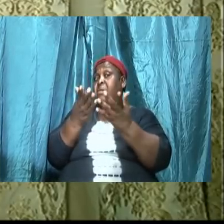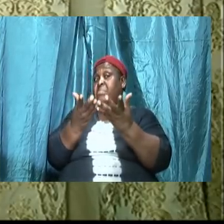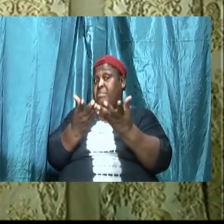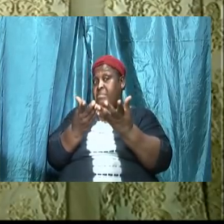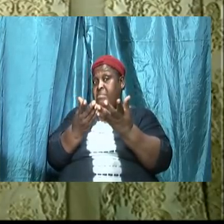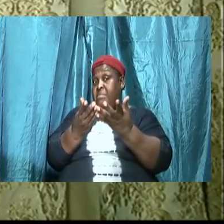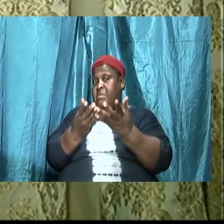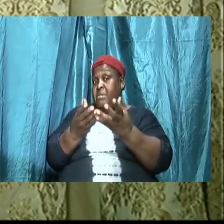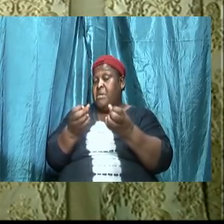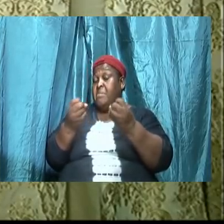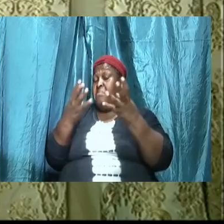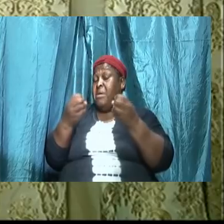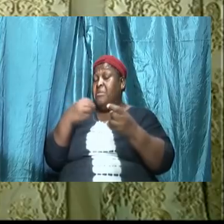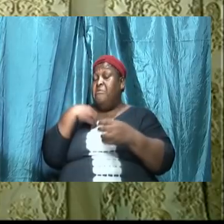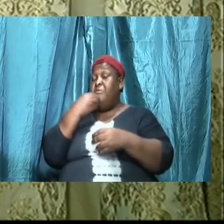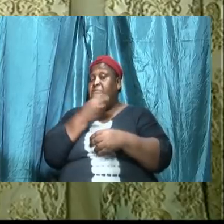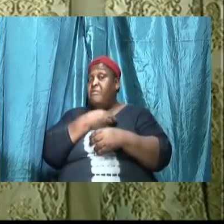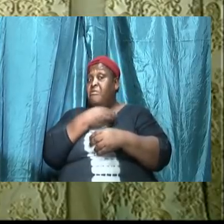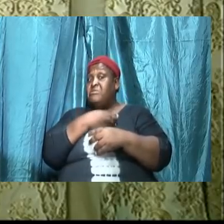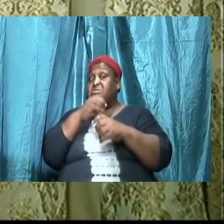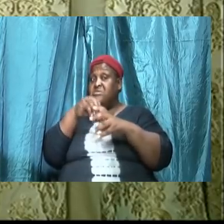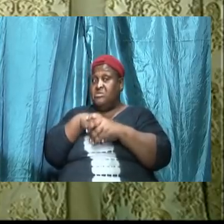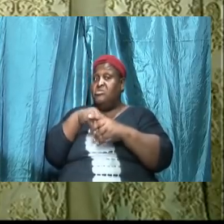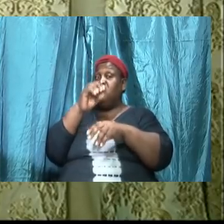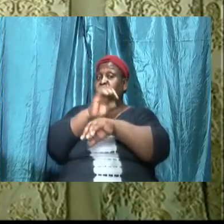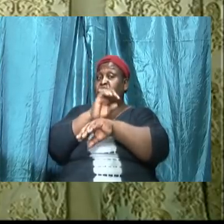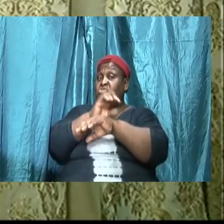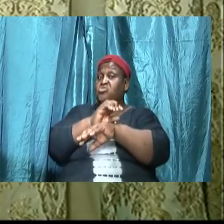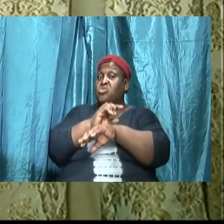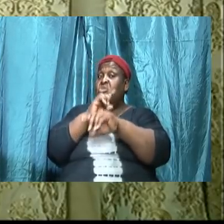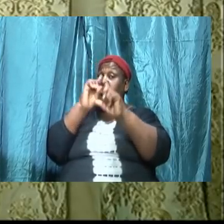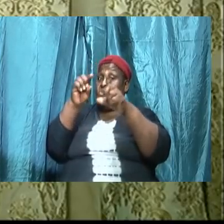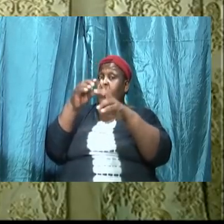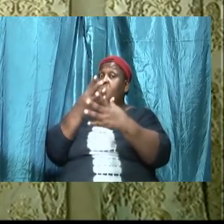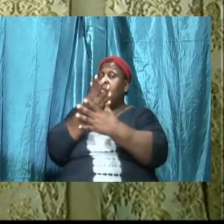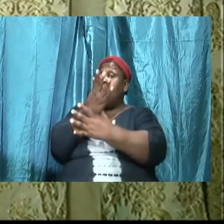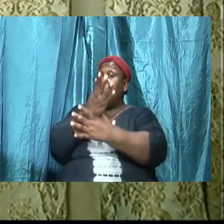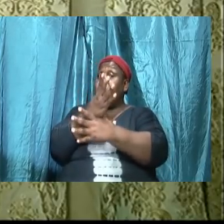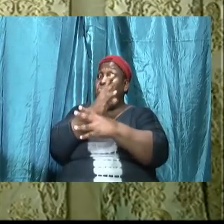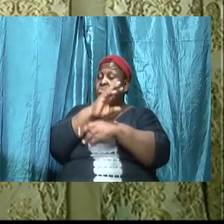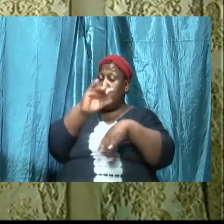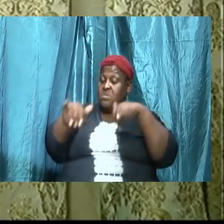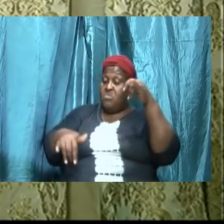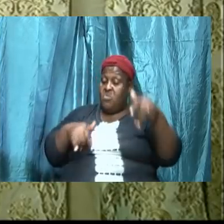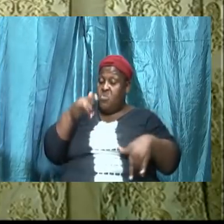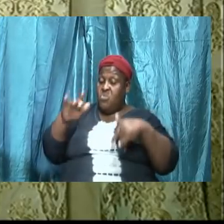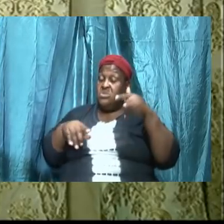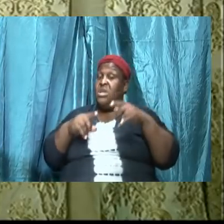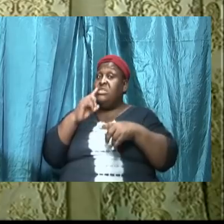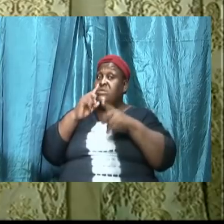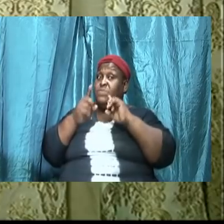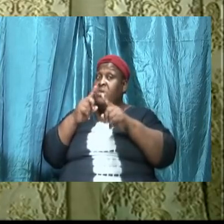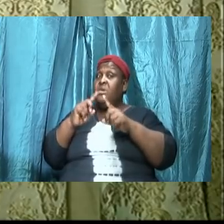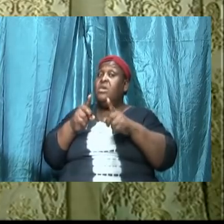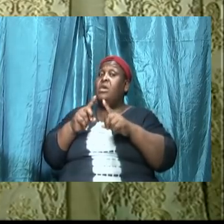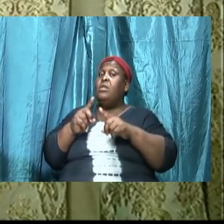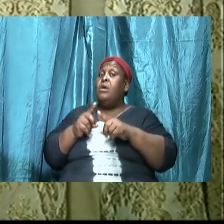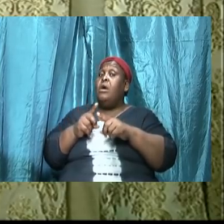many of us are just going through the motion many of us are talking about ministry but that is just lip talk because there is no